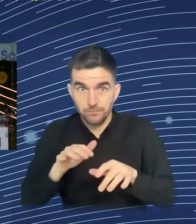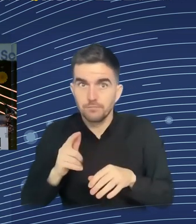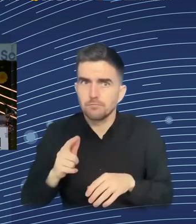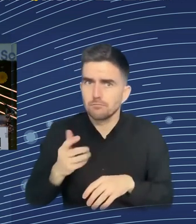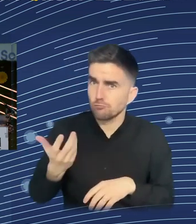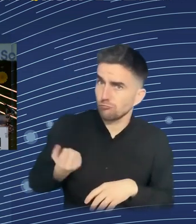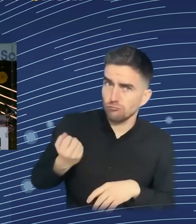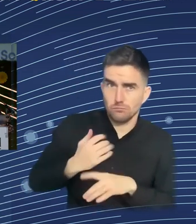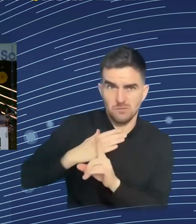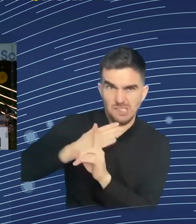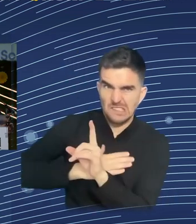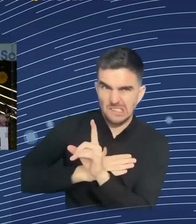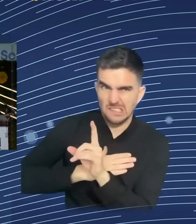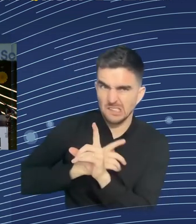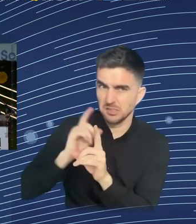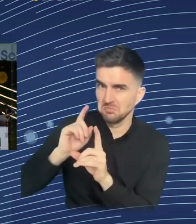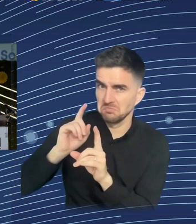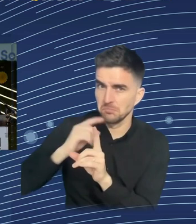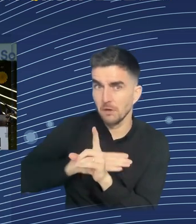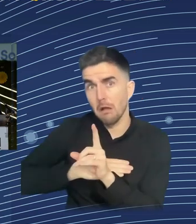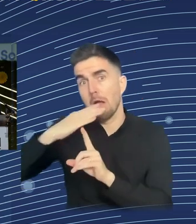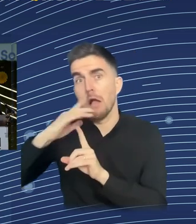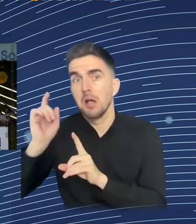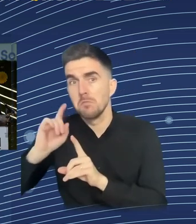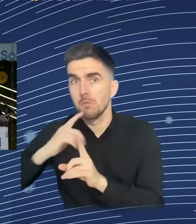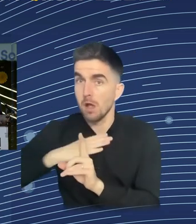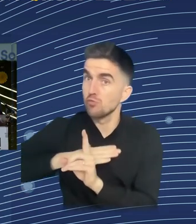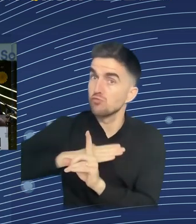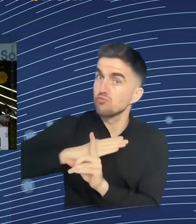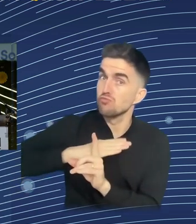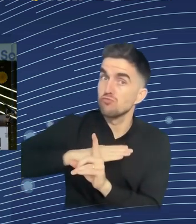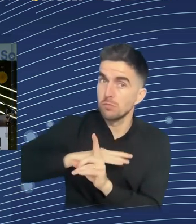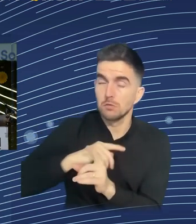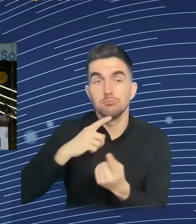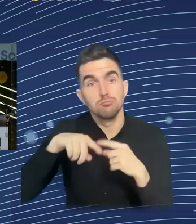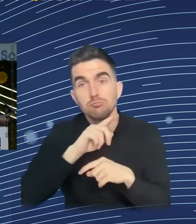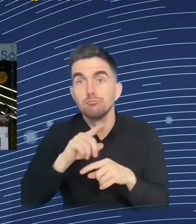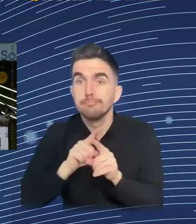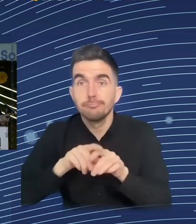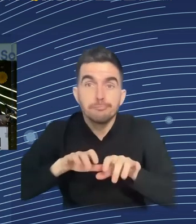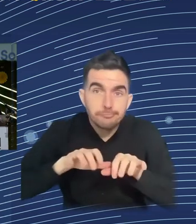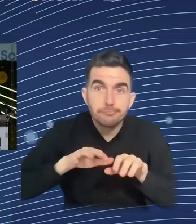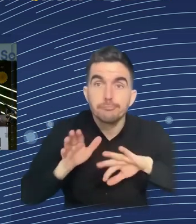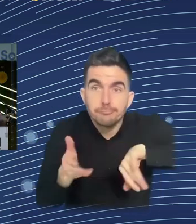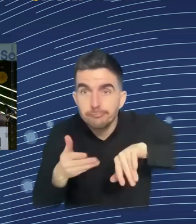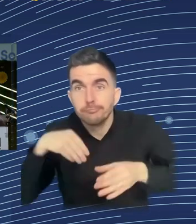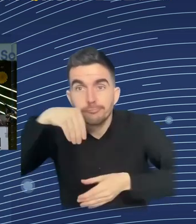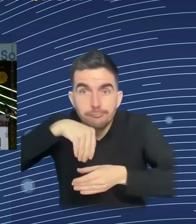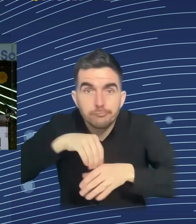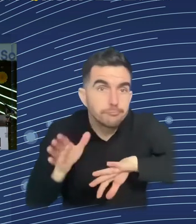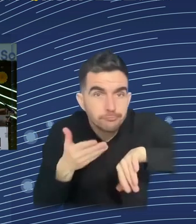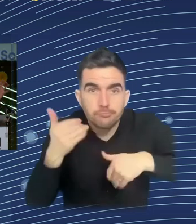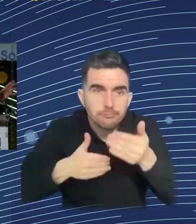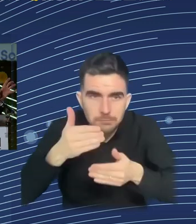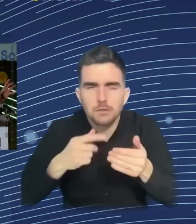jobs, know, sort of desk job, desk work. And those were the jobs that were affected